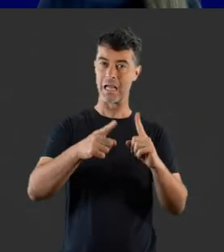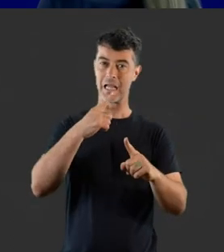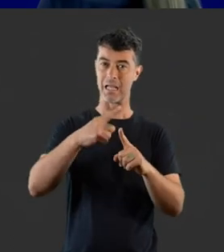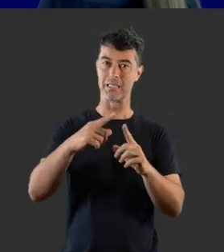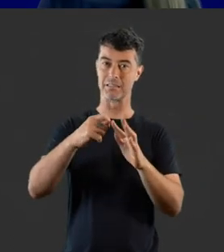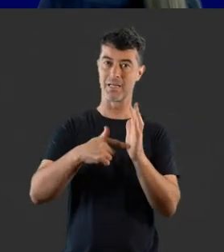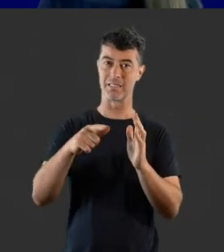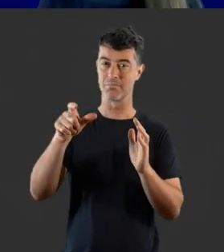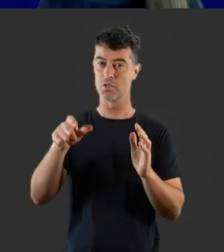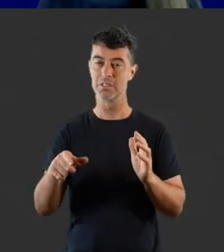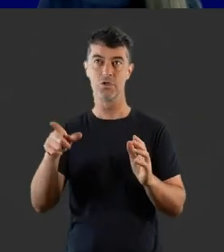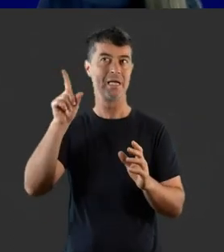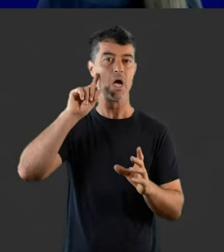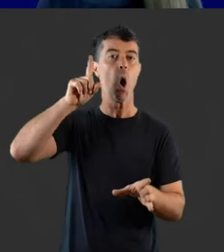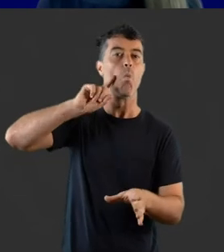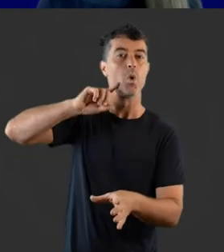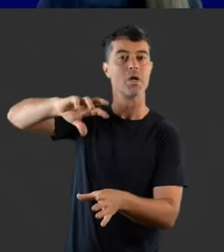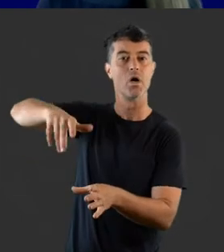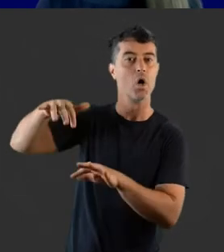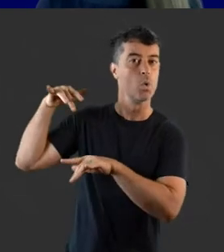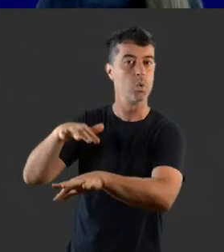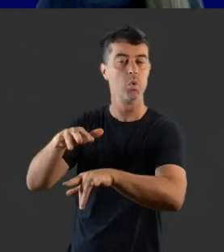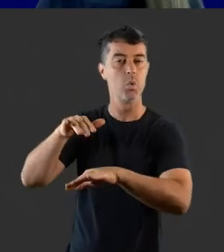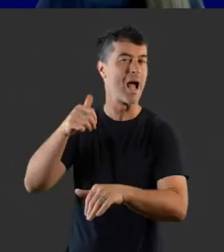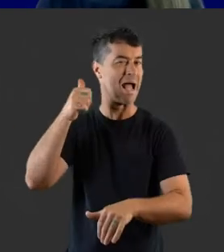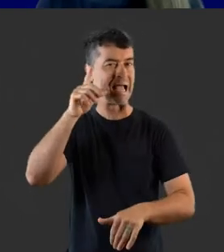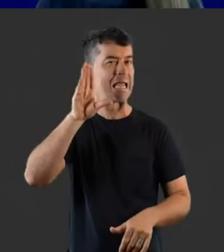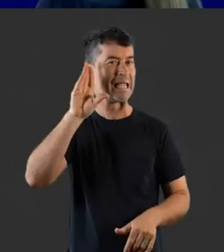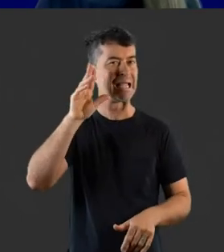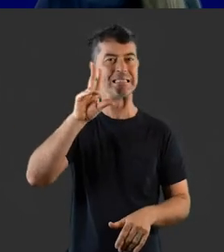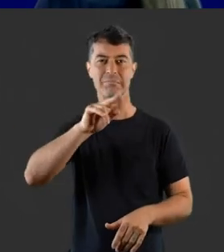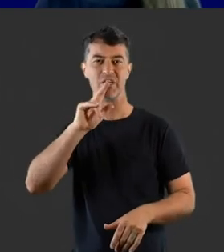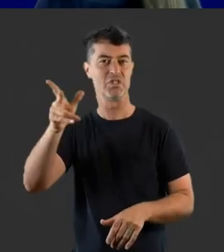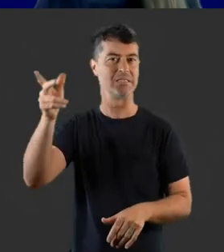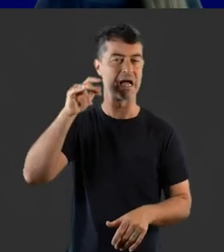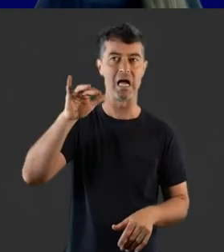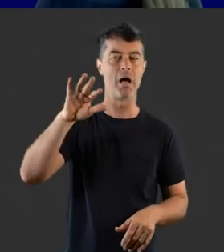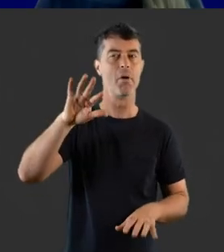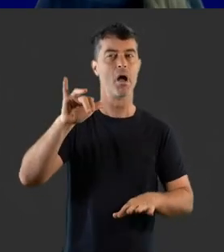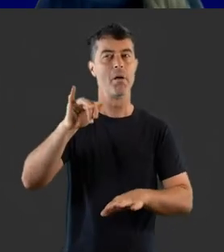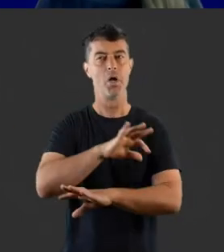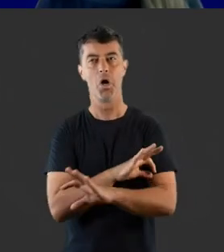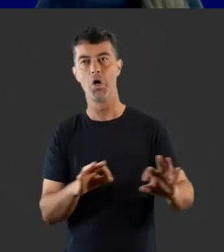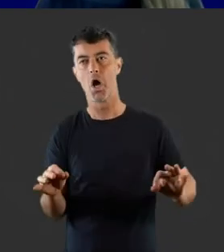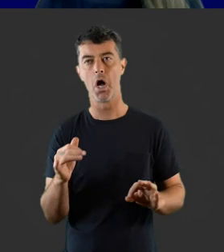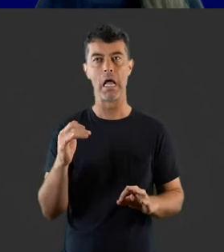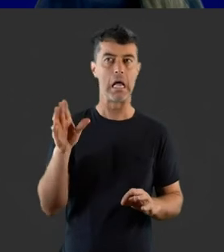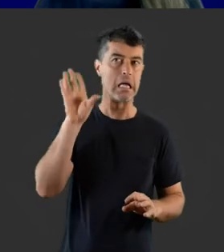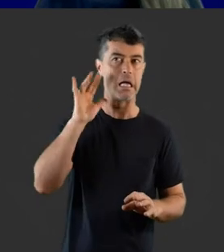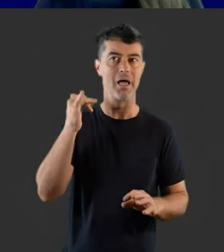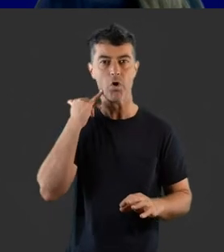You would expect this person to hear running water and a good portion of speech sounds, but may not hear the phone ringing,